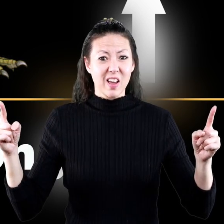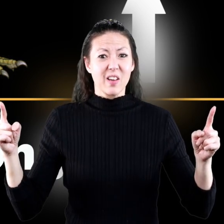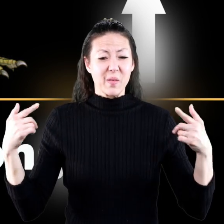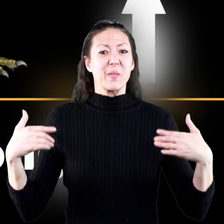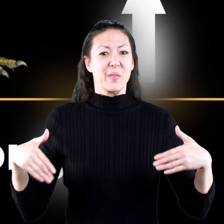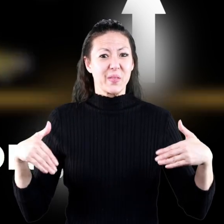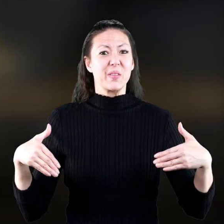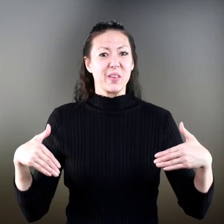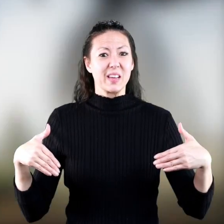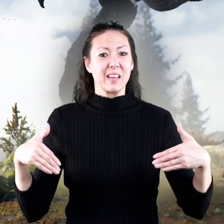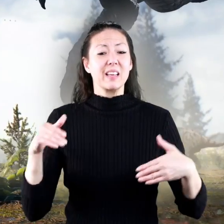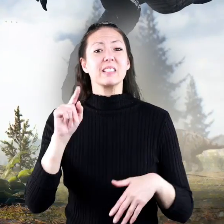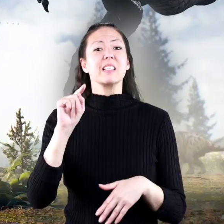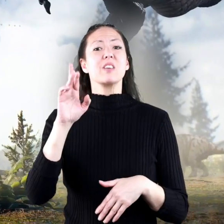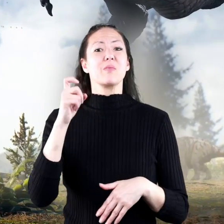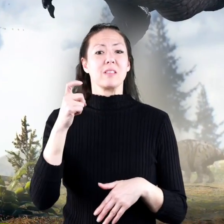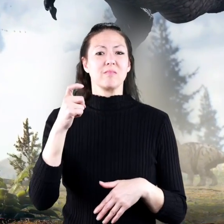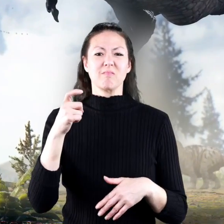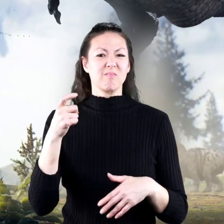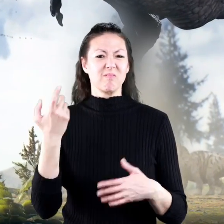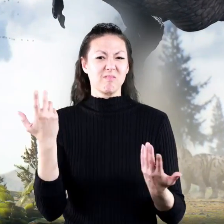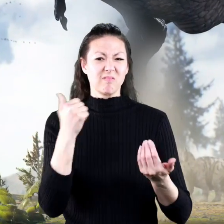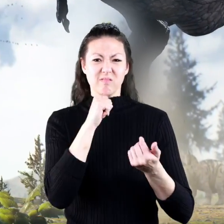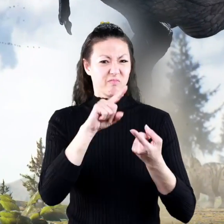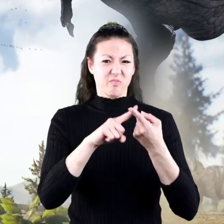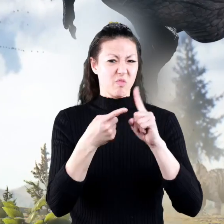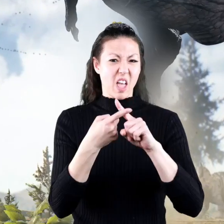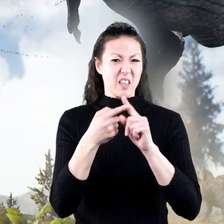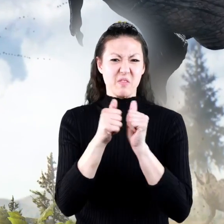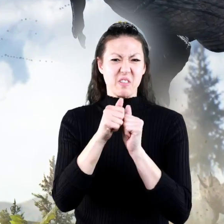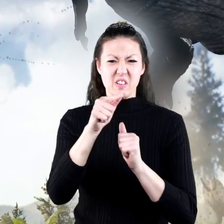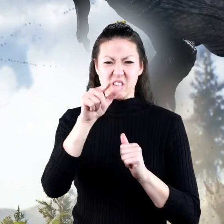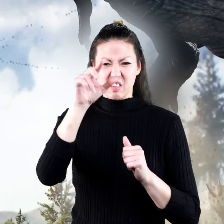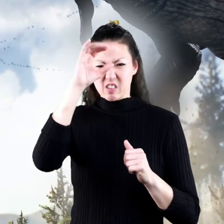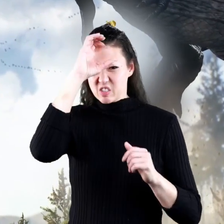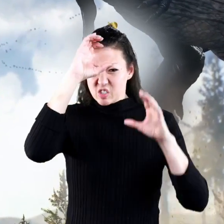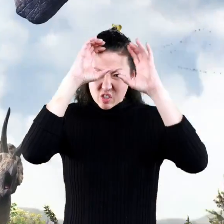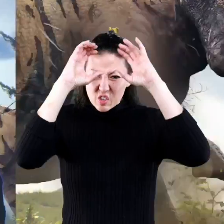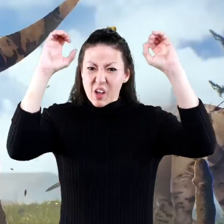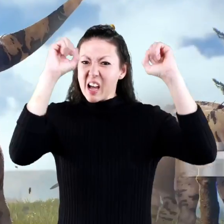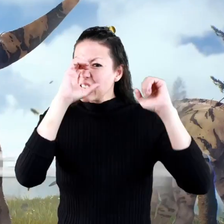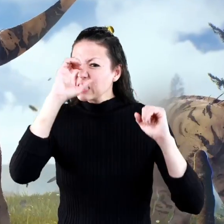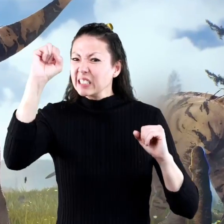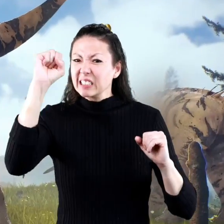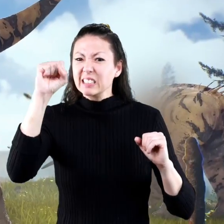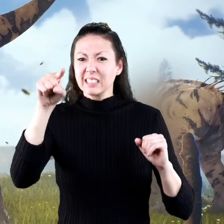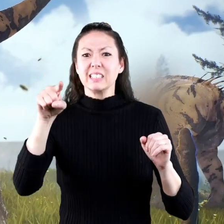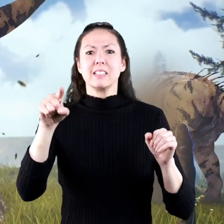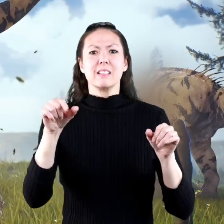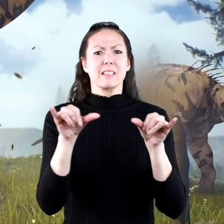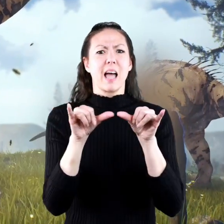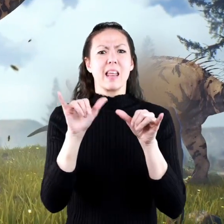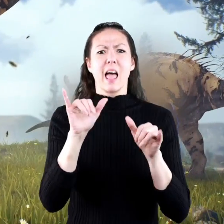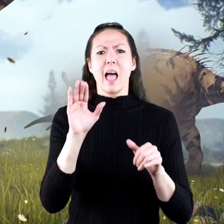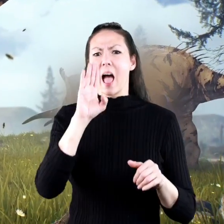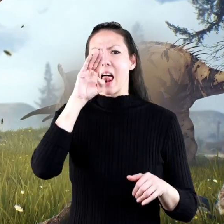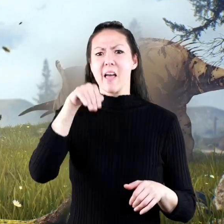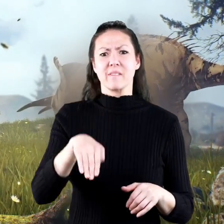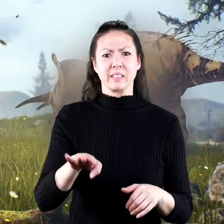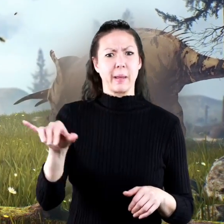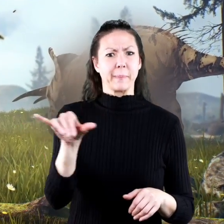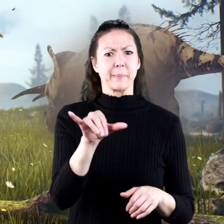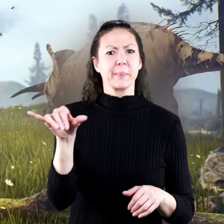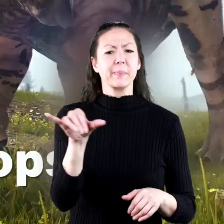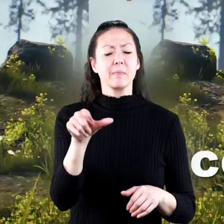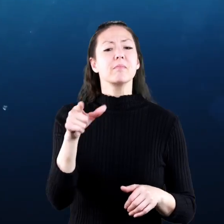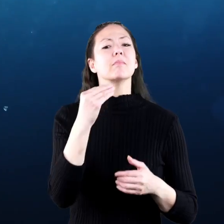long the t-rex was no friend of the triceratops triceratops was about the size of